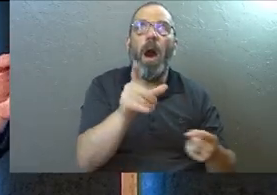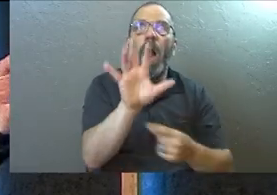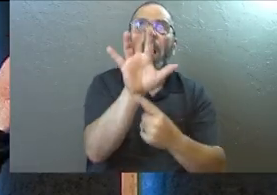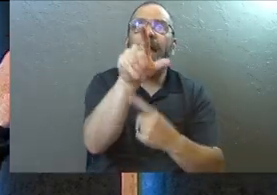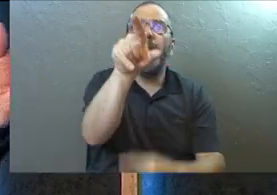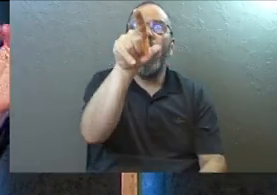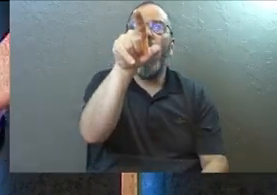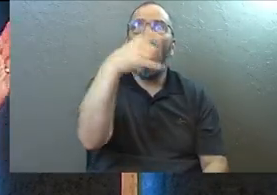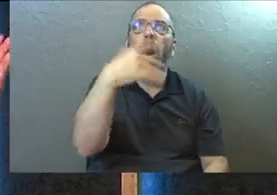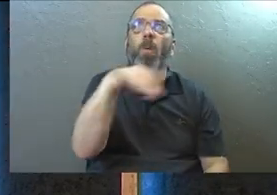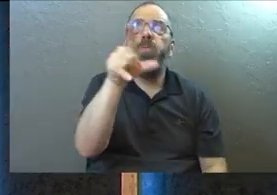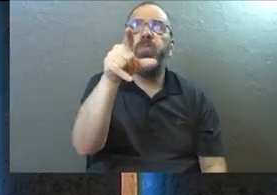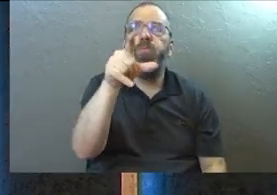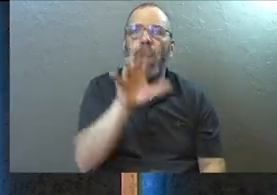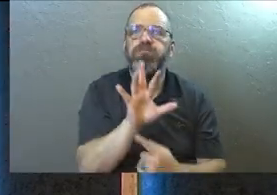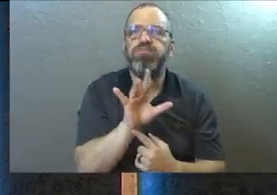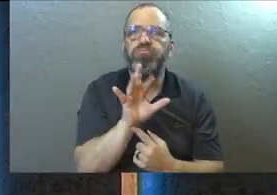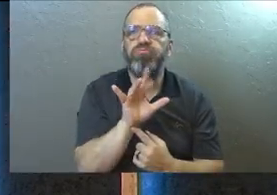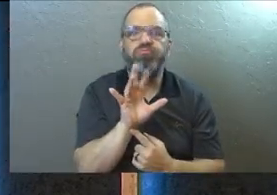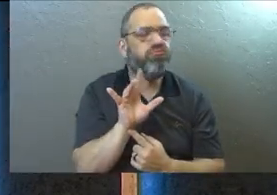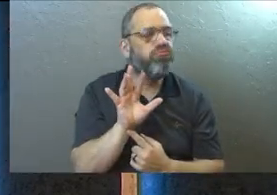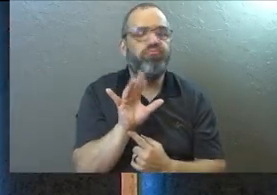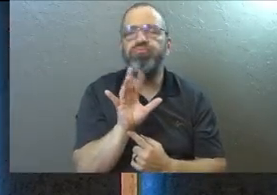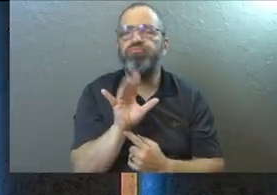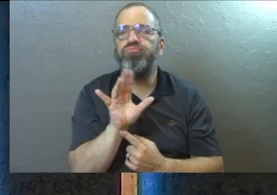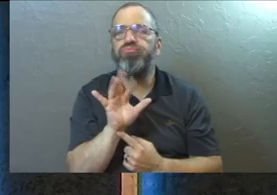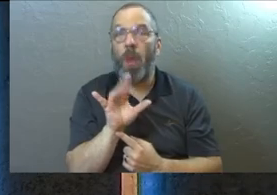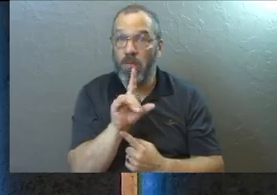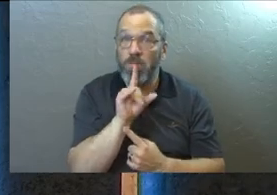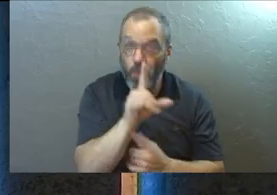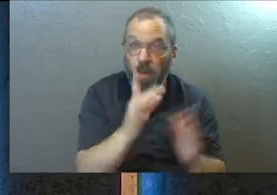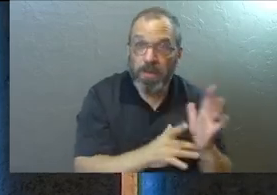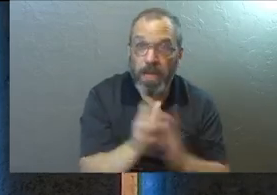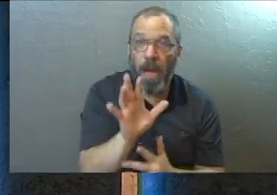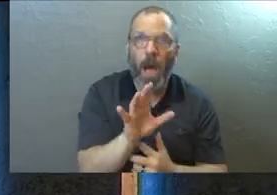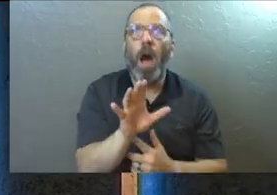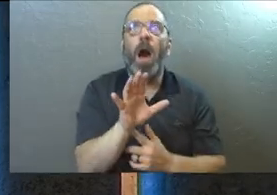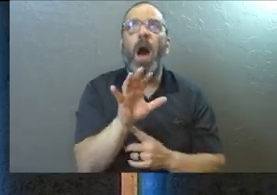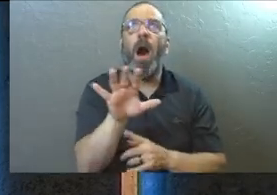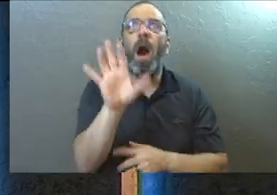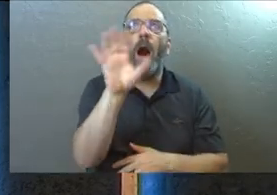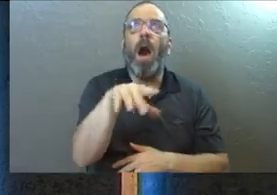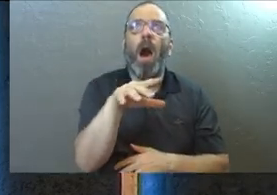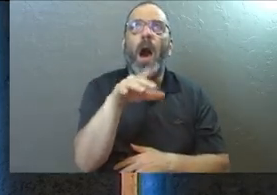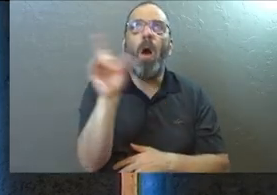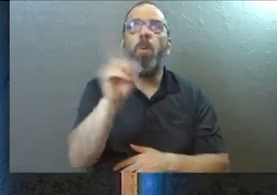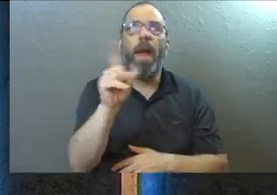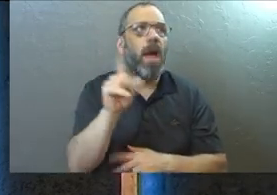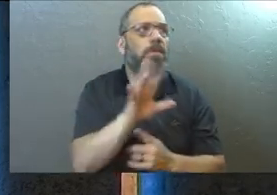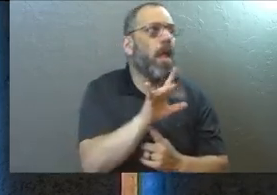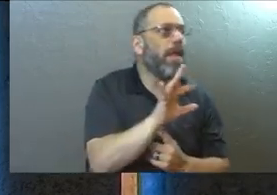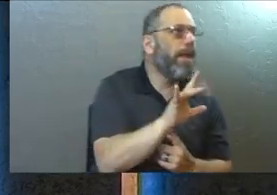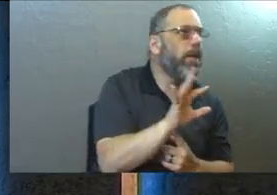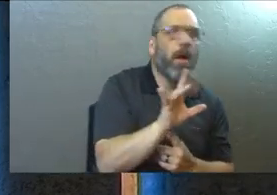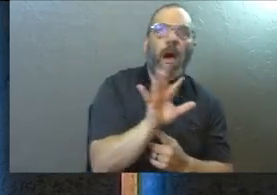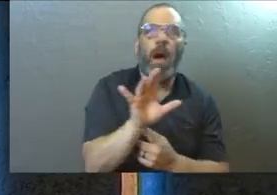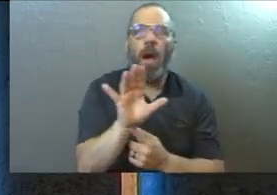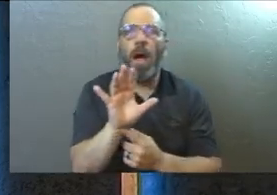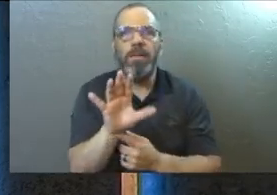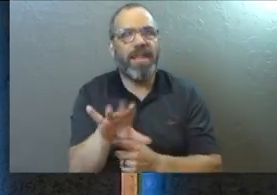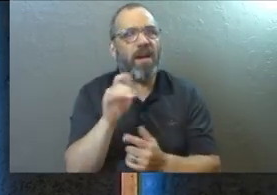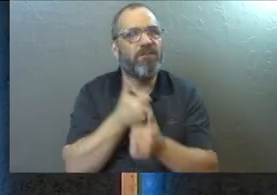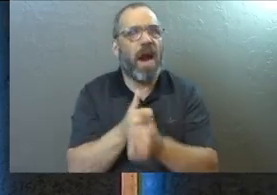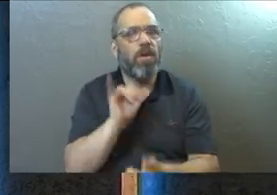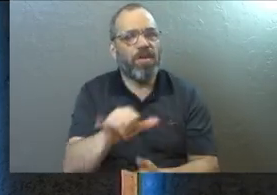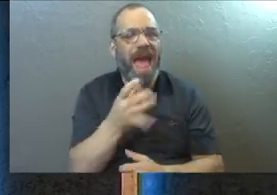made them spiritually, spiritually hungry and thirsty for the real Jesus, they will look up and say, where's a lamp at? And